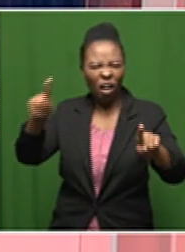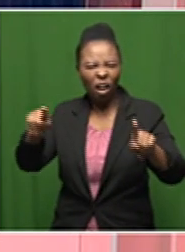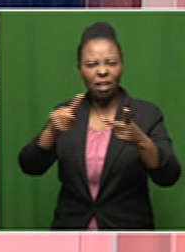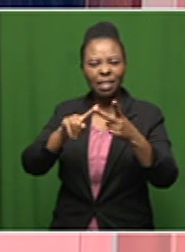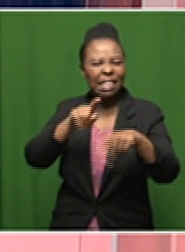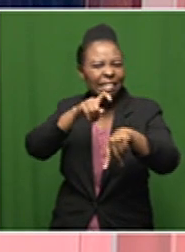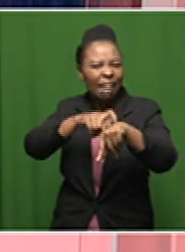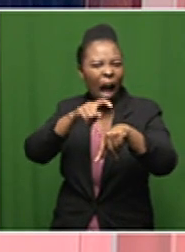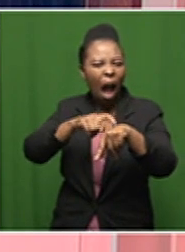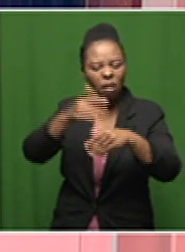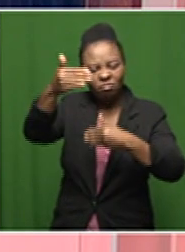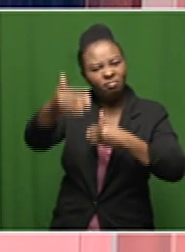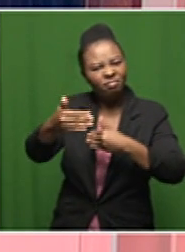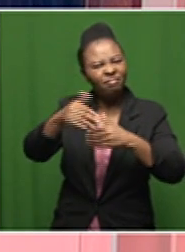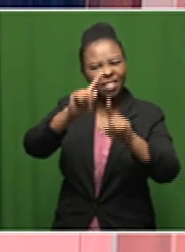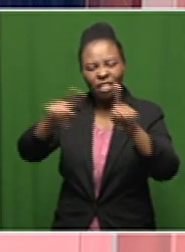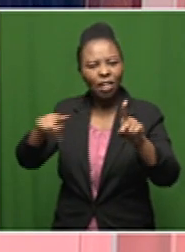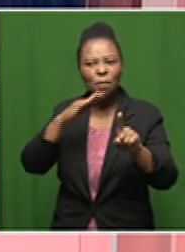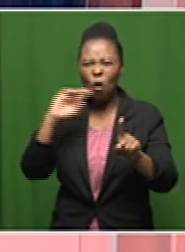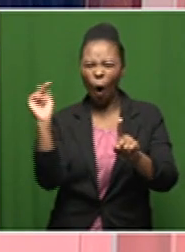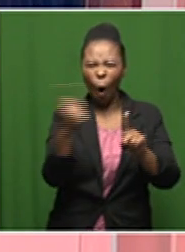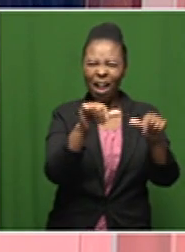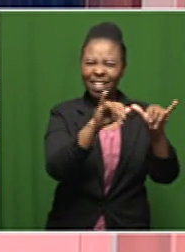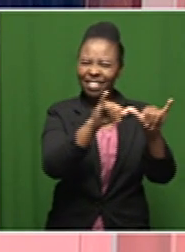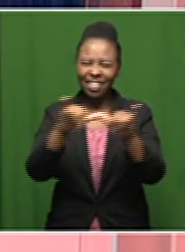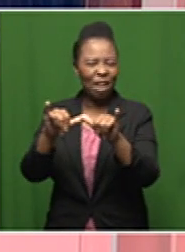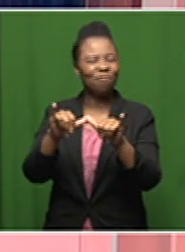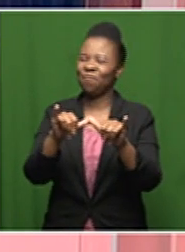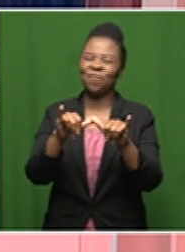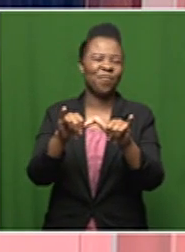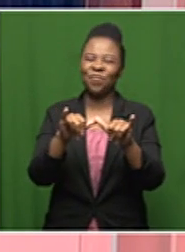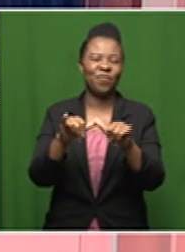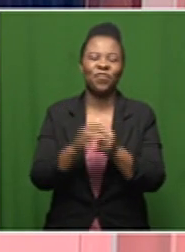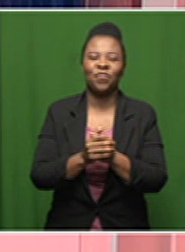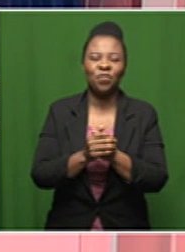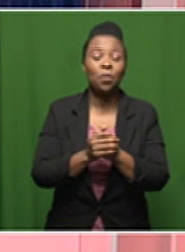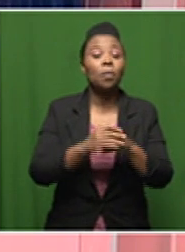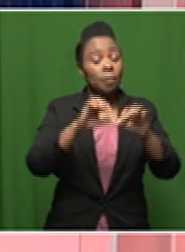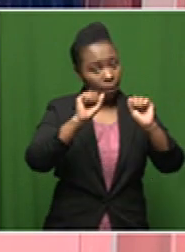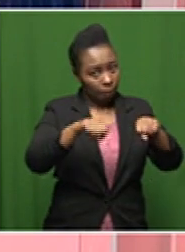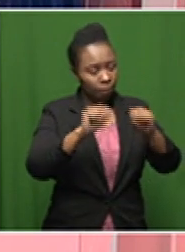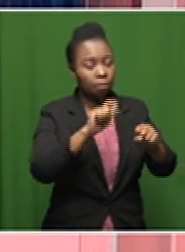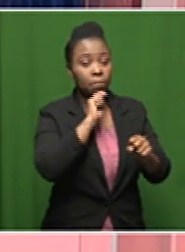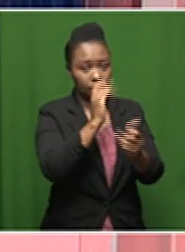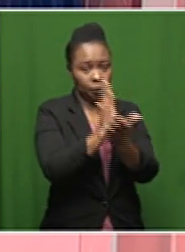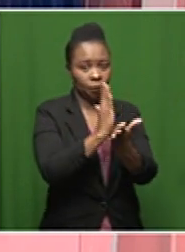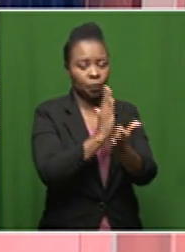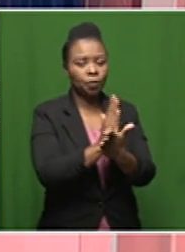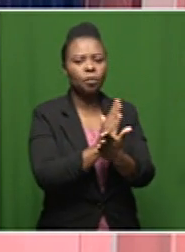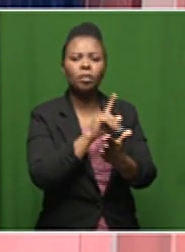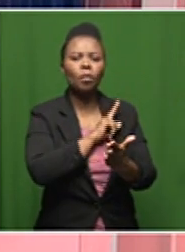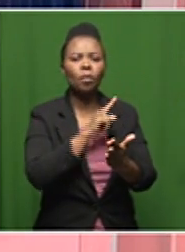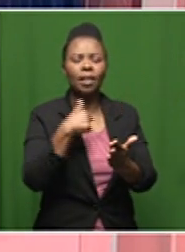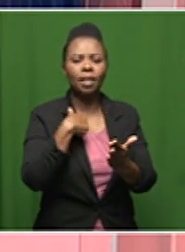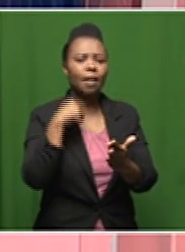and that no one size fits all absolutely peter and the problem is we just don't have